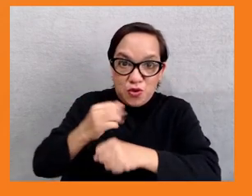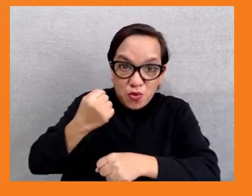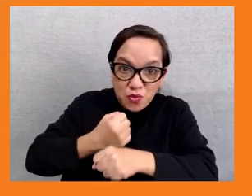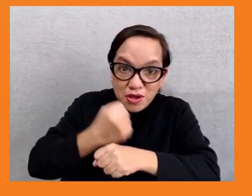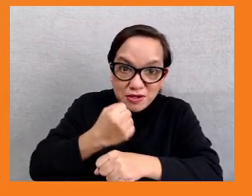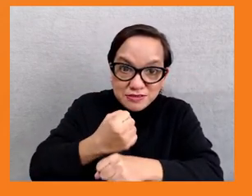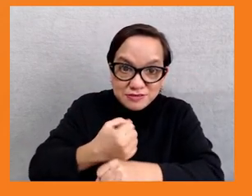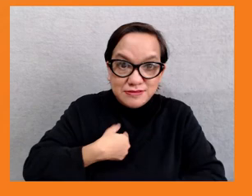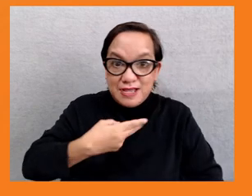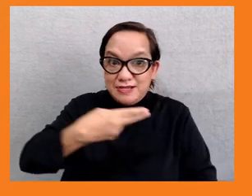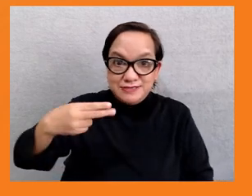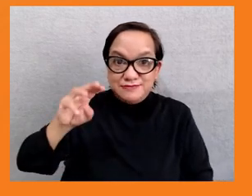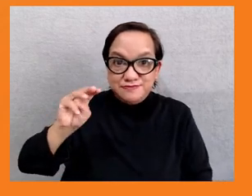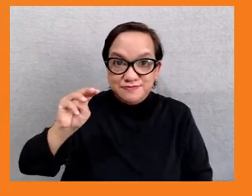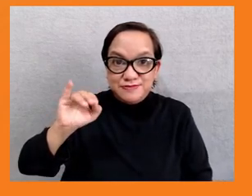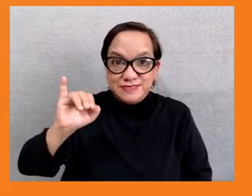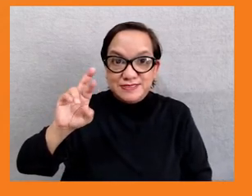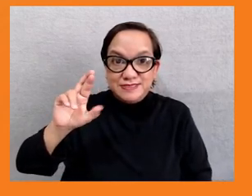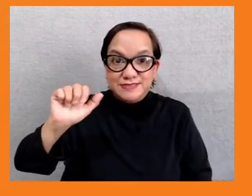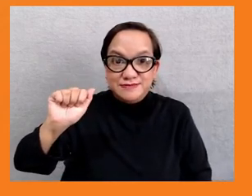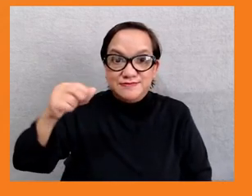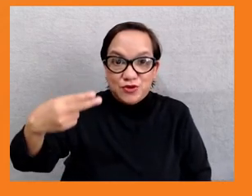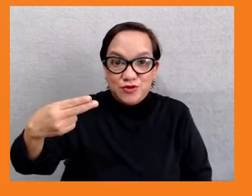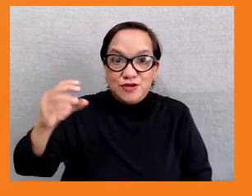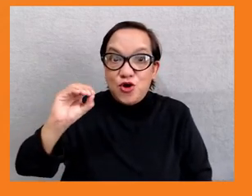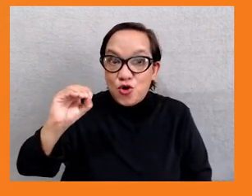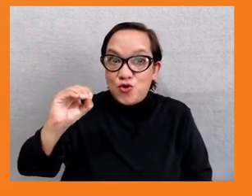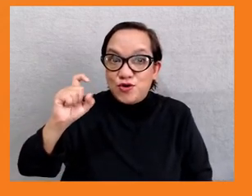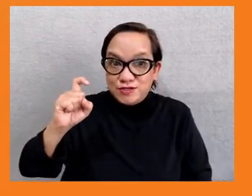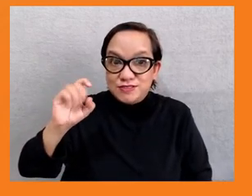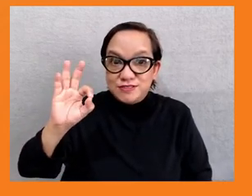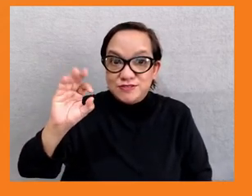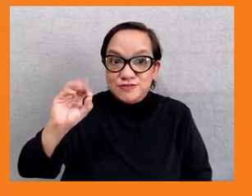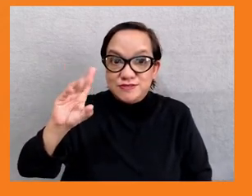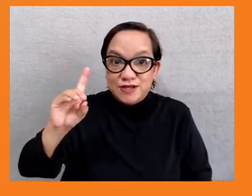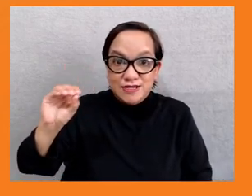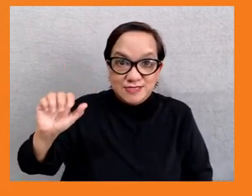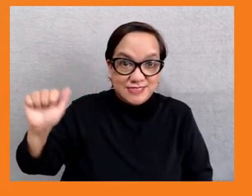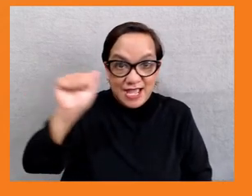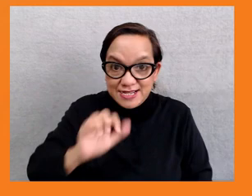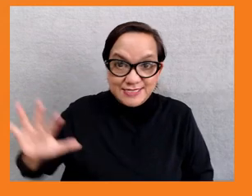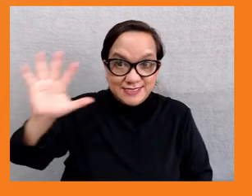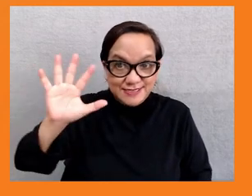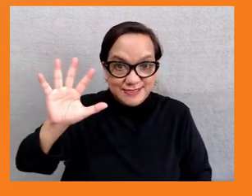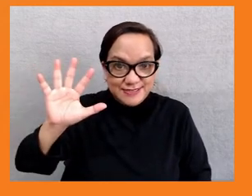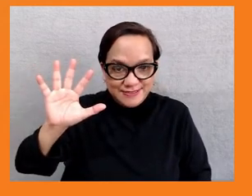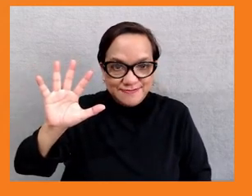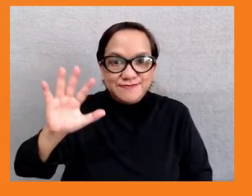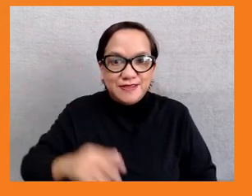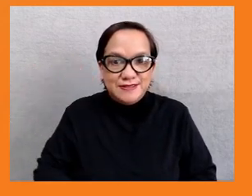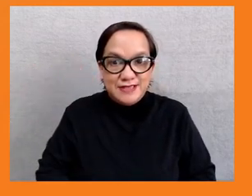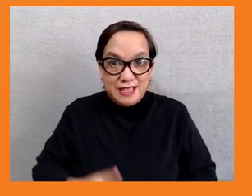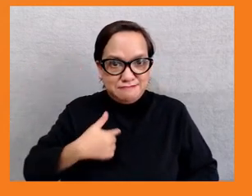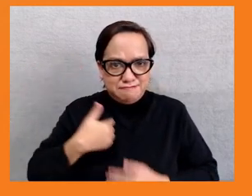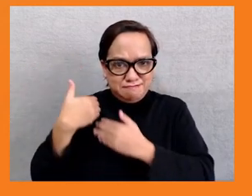Engagement Advisor with Oxfam in Asia. I will be moderating the discussion today. Before we go into the details of our